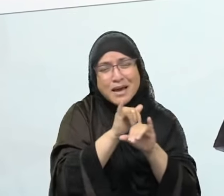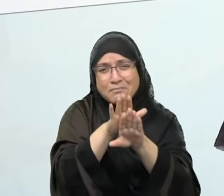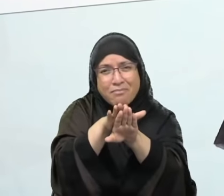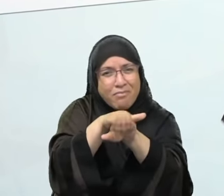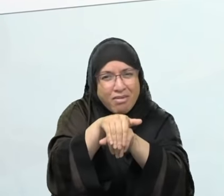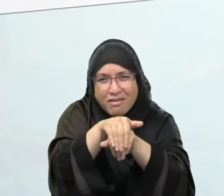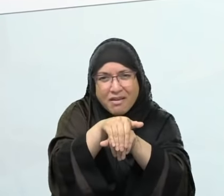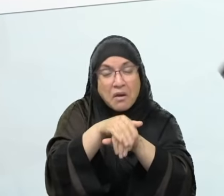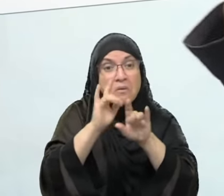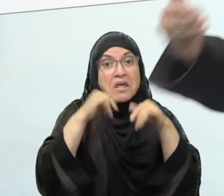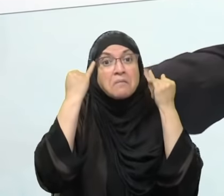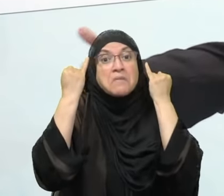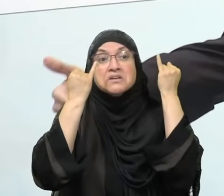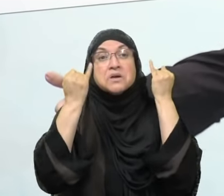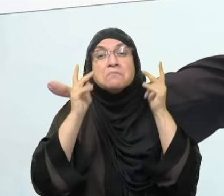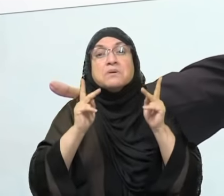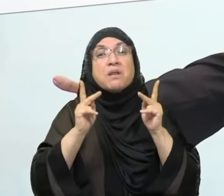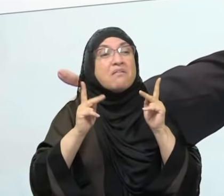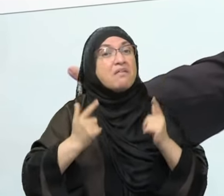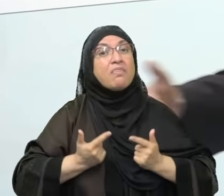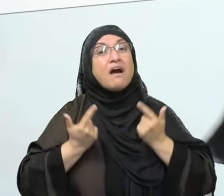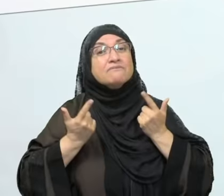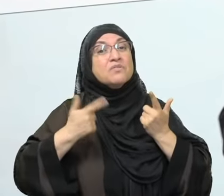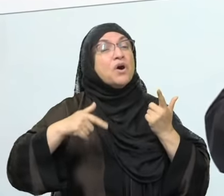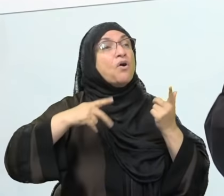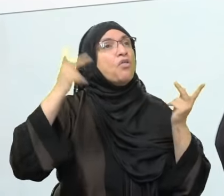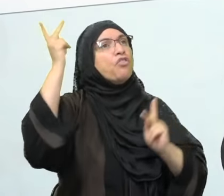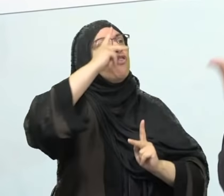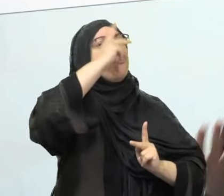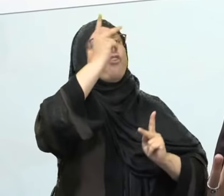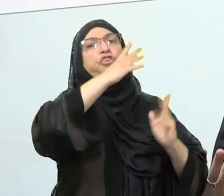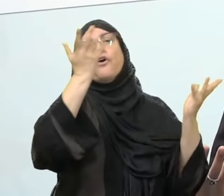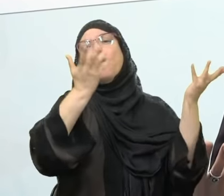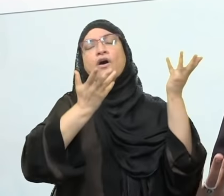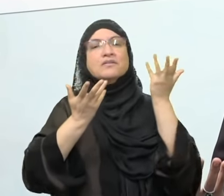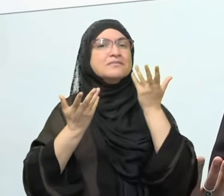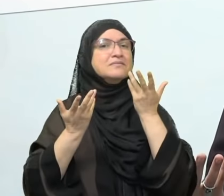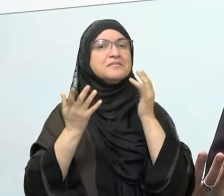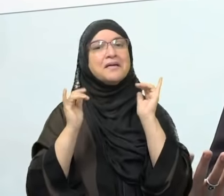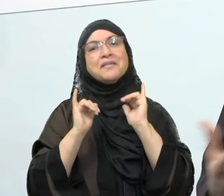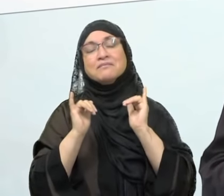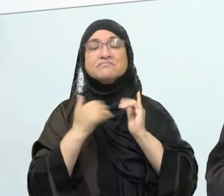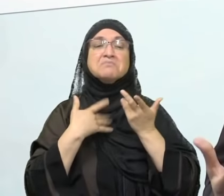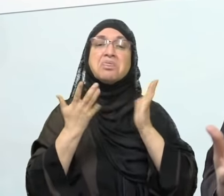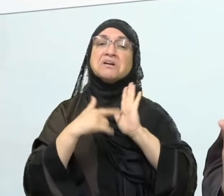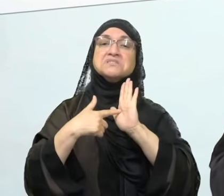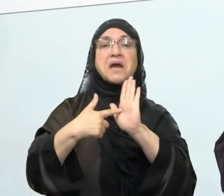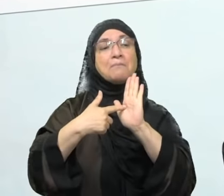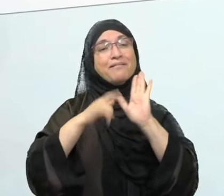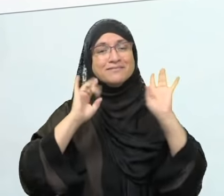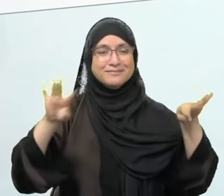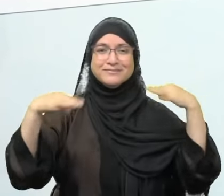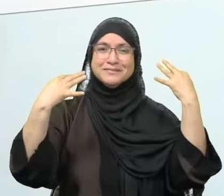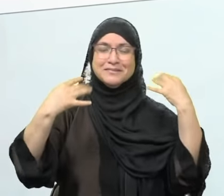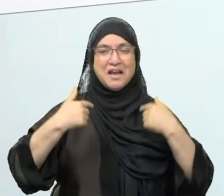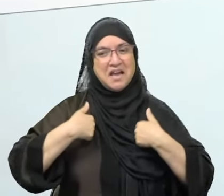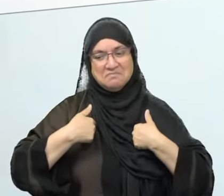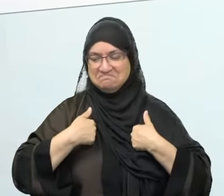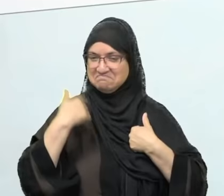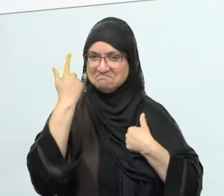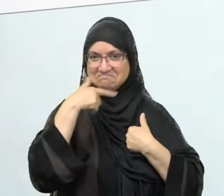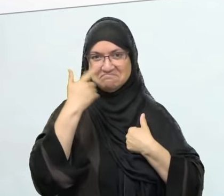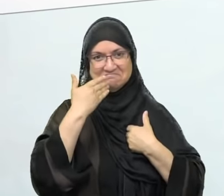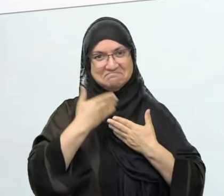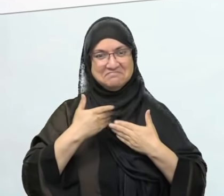double life to its most extreme manifestation. They portrayed themselves to be believers in public, and they were the